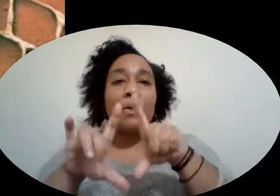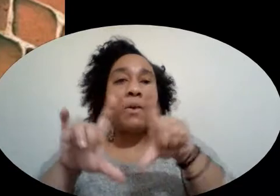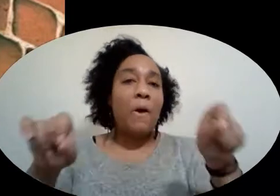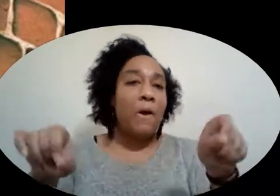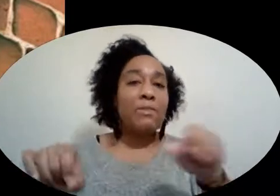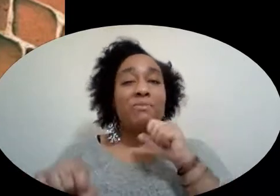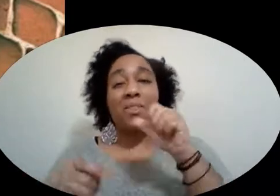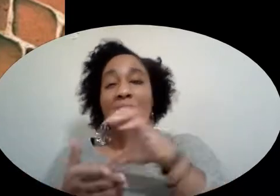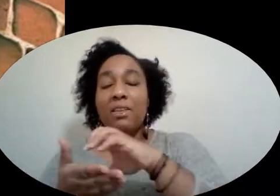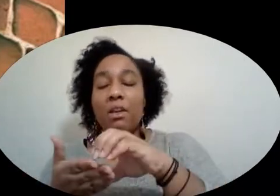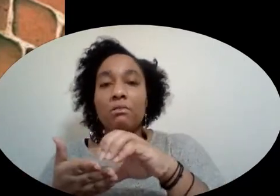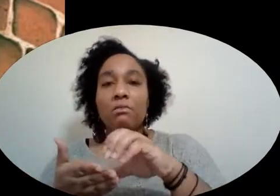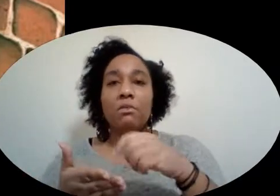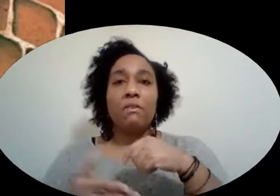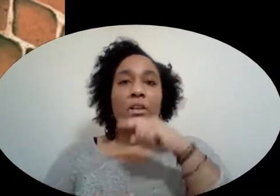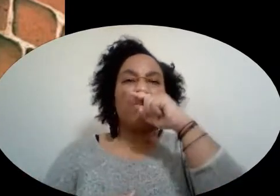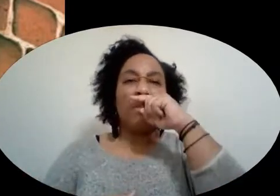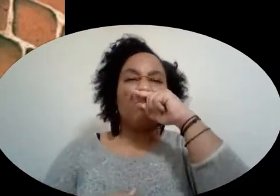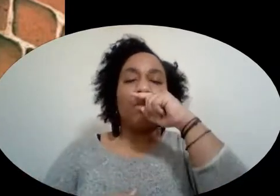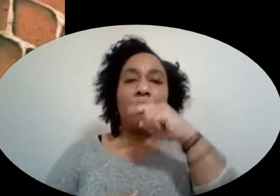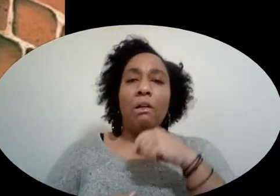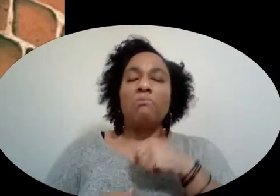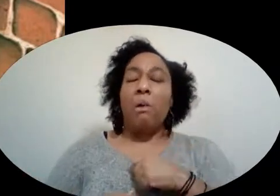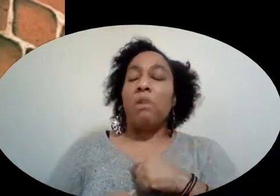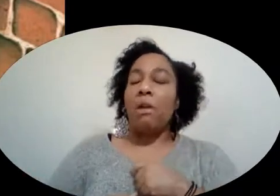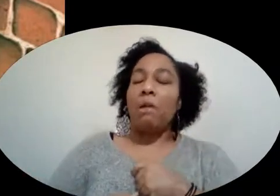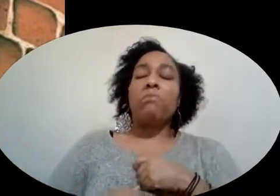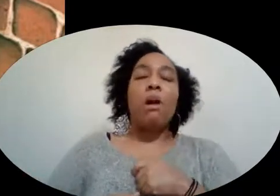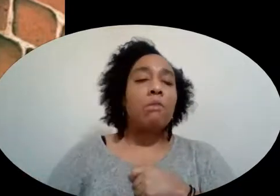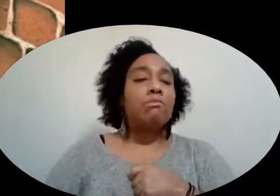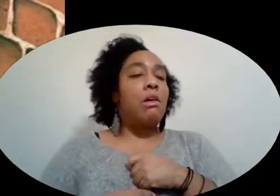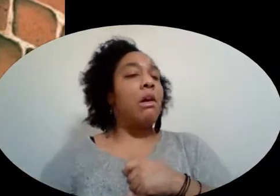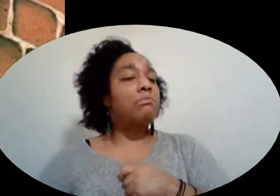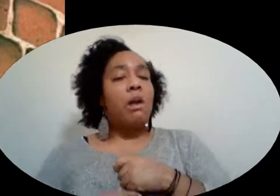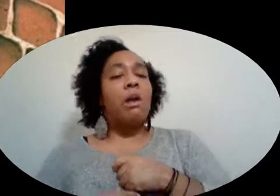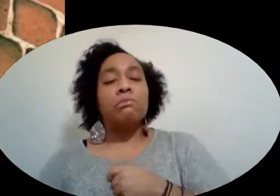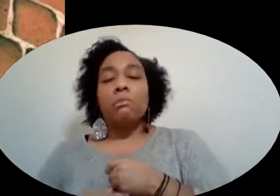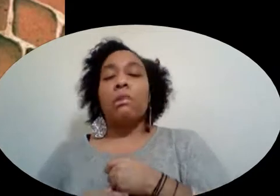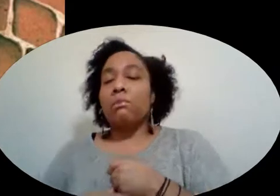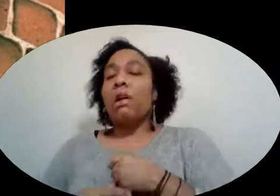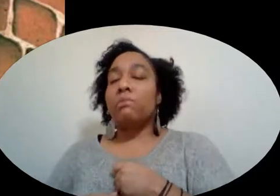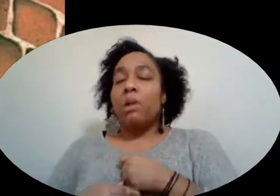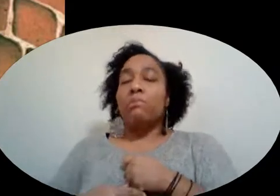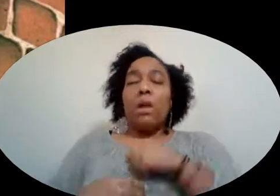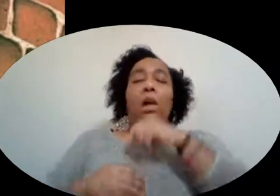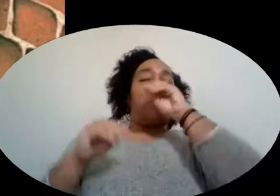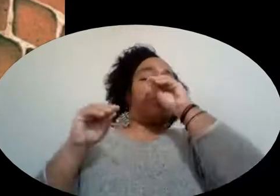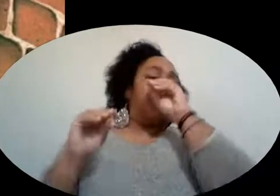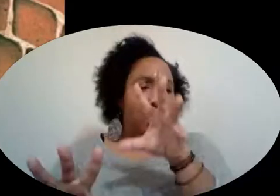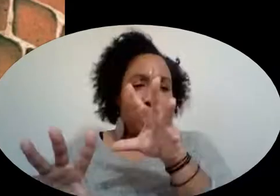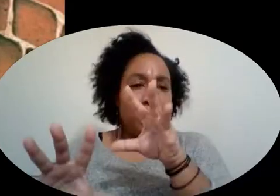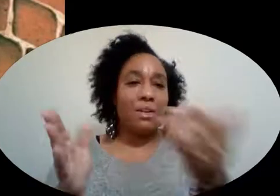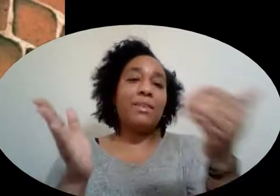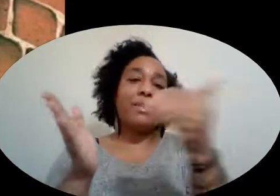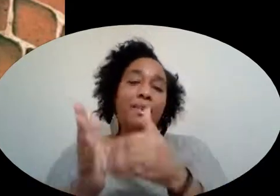And I felt my cold coming off I huffed And I snuffed And I sneezed once